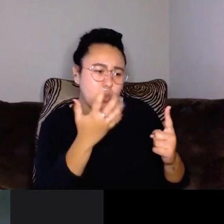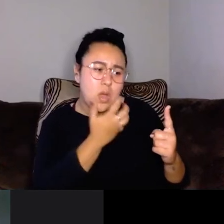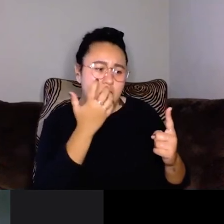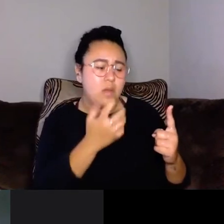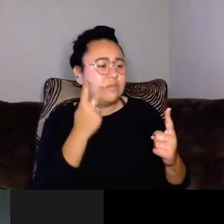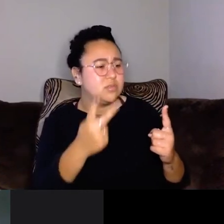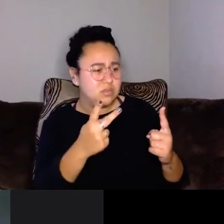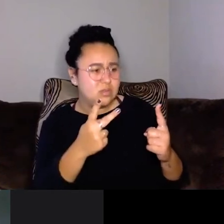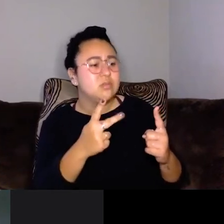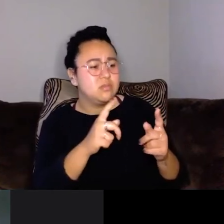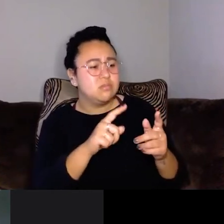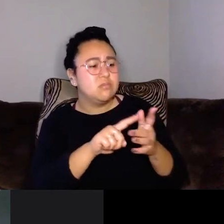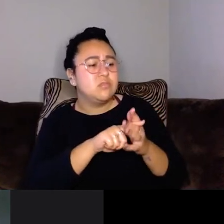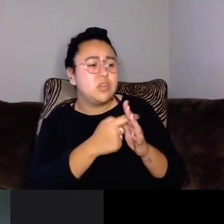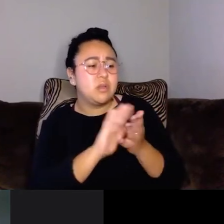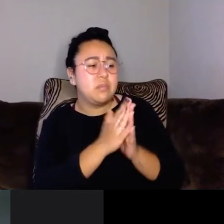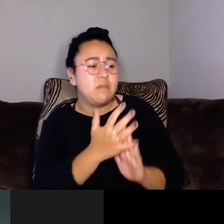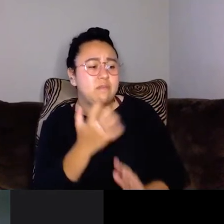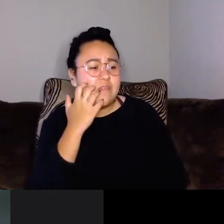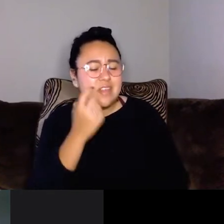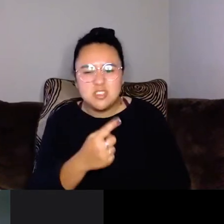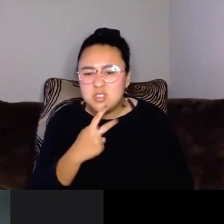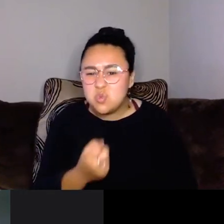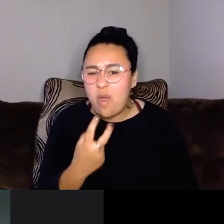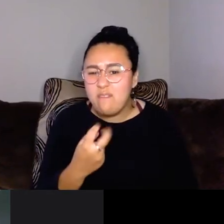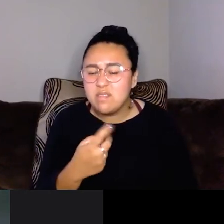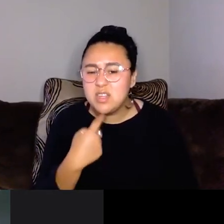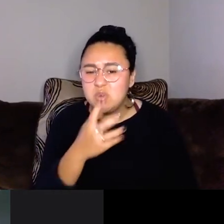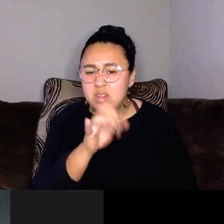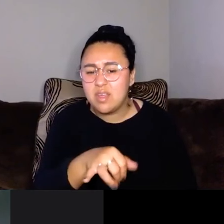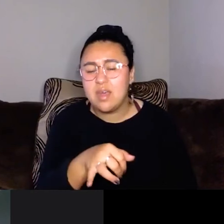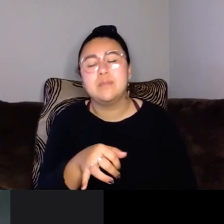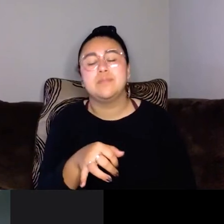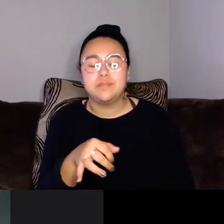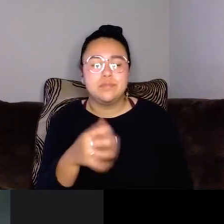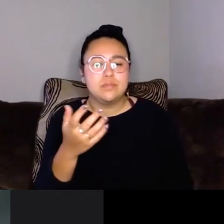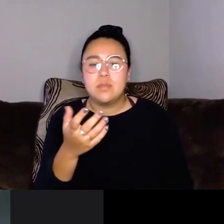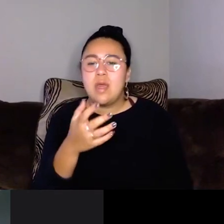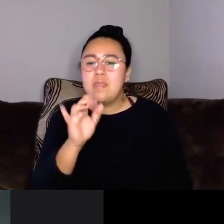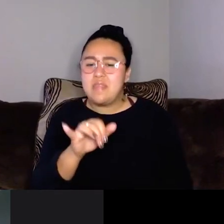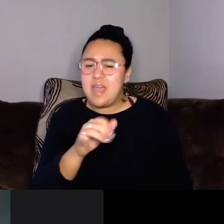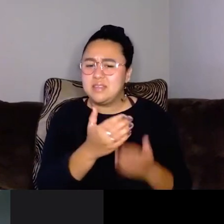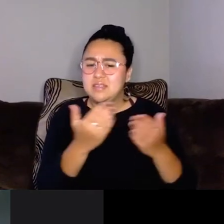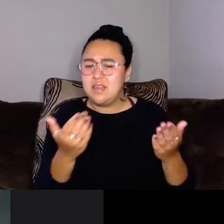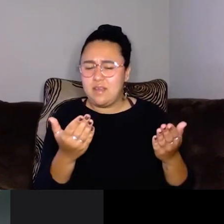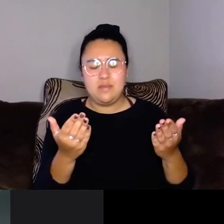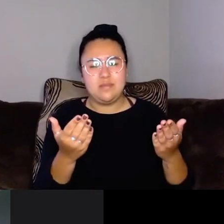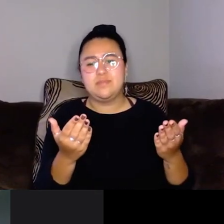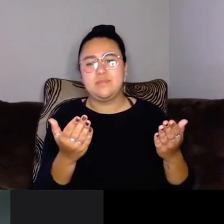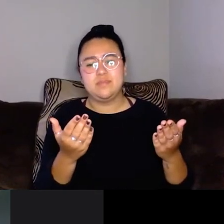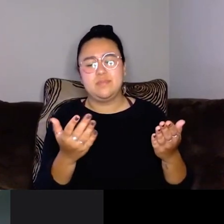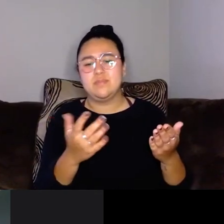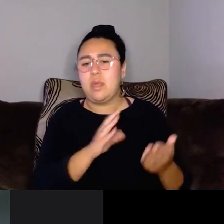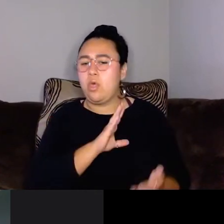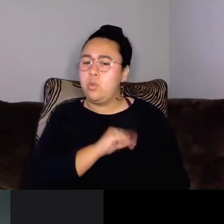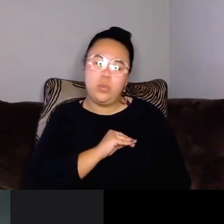see you're starting to get fat when she was 12 years old. And you know, that kind of stuff, it tears kids